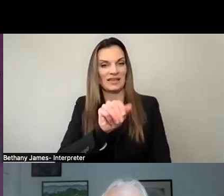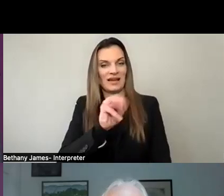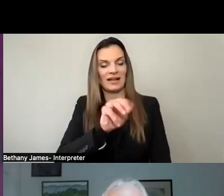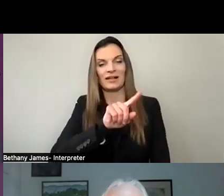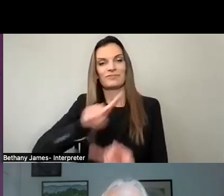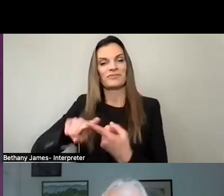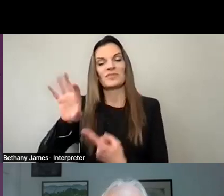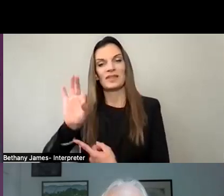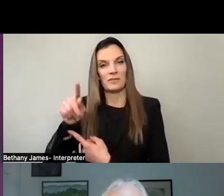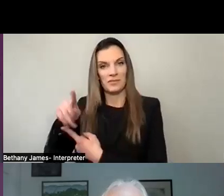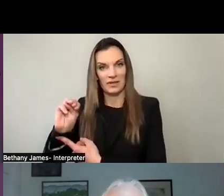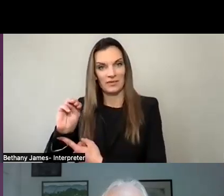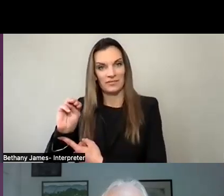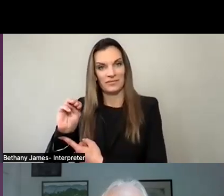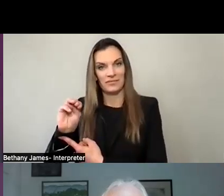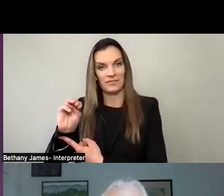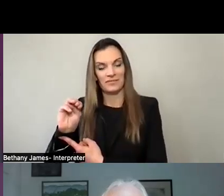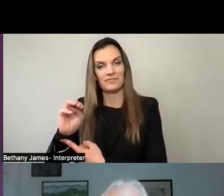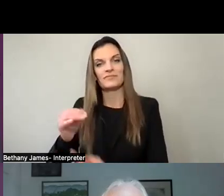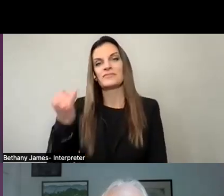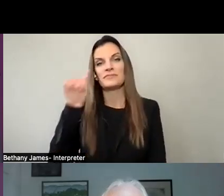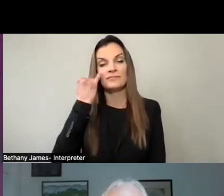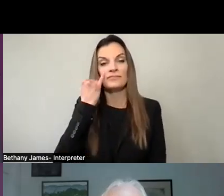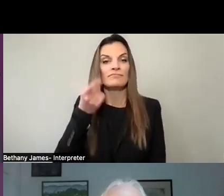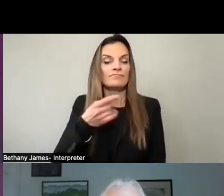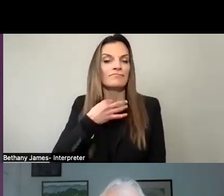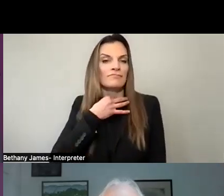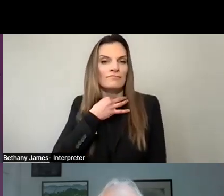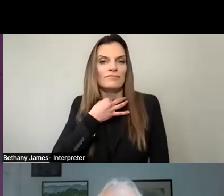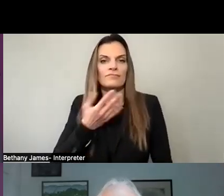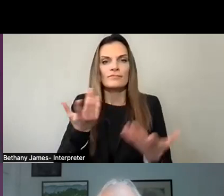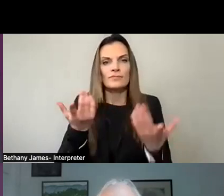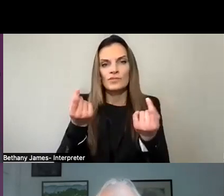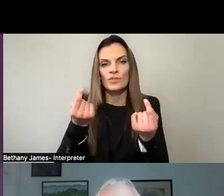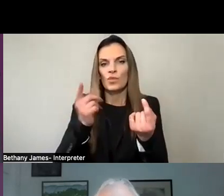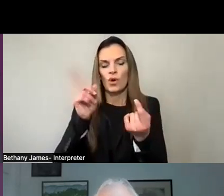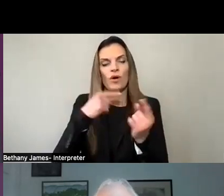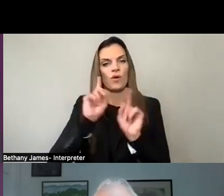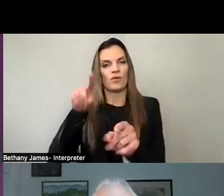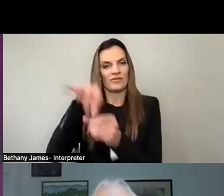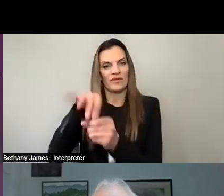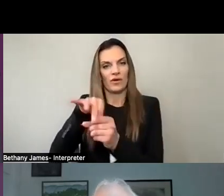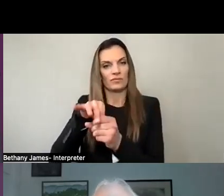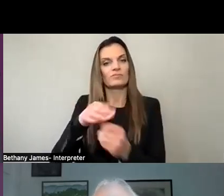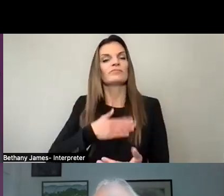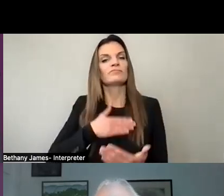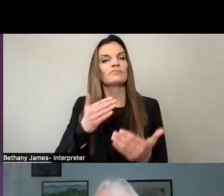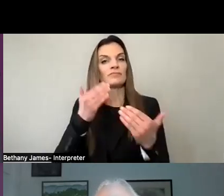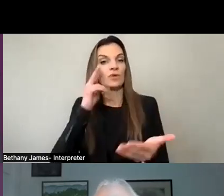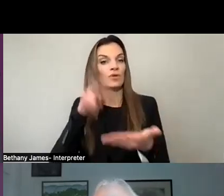to 9 p.m., and if you are curious or confused as to where your polling place is, please visit